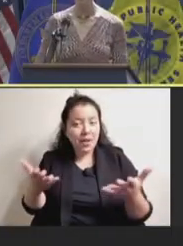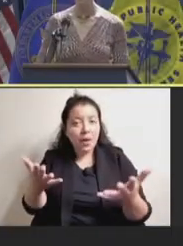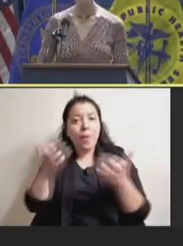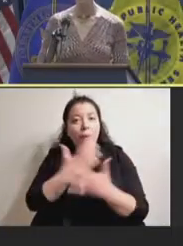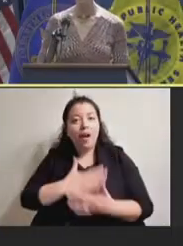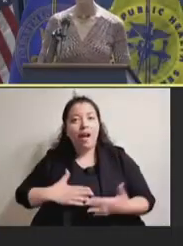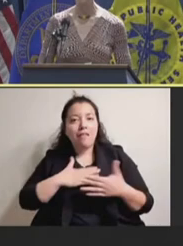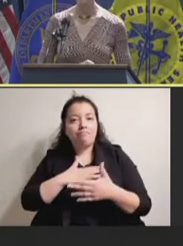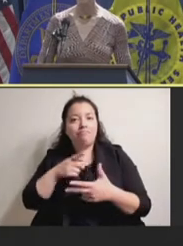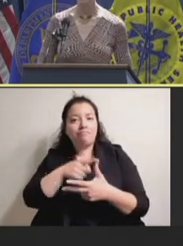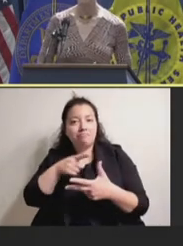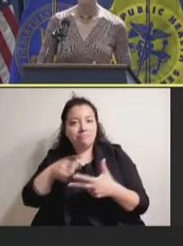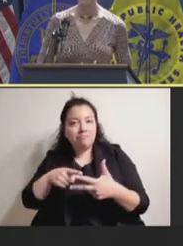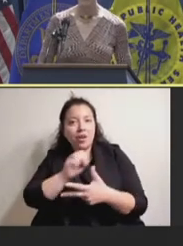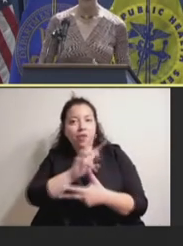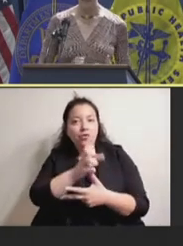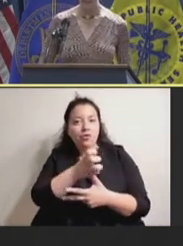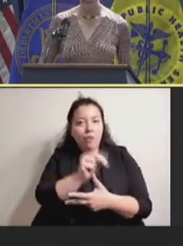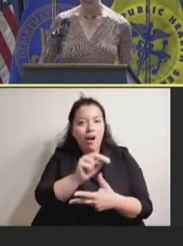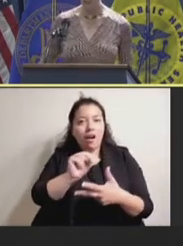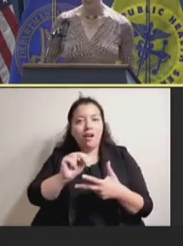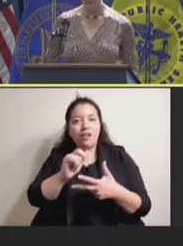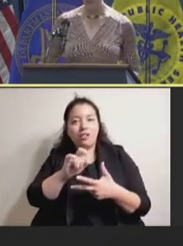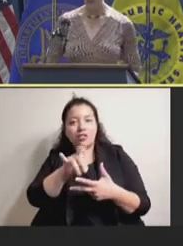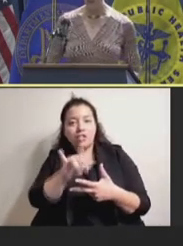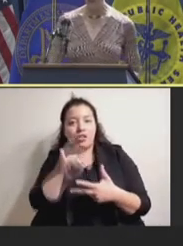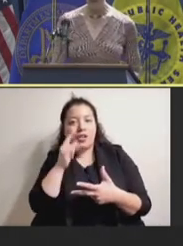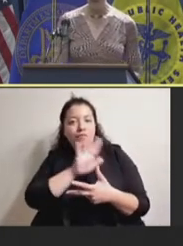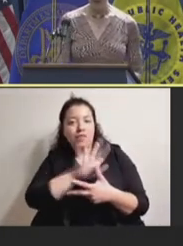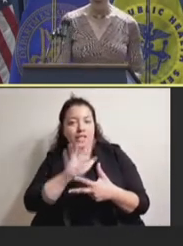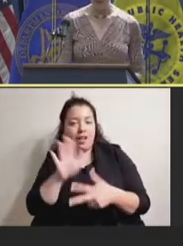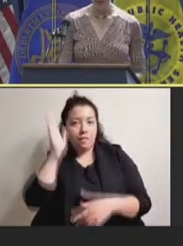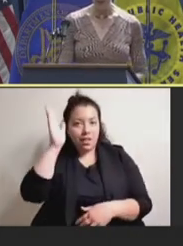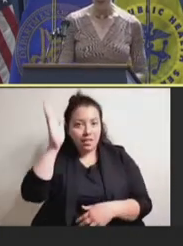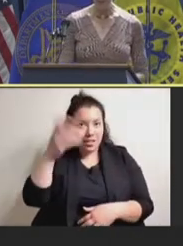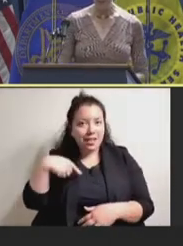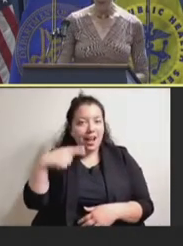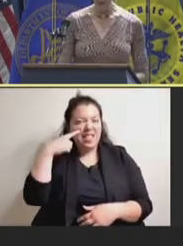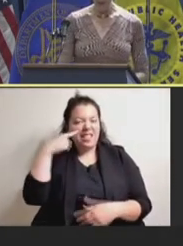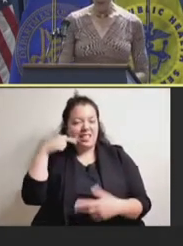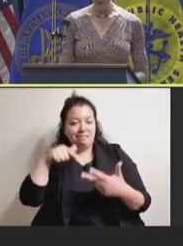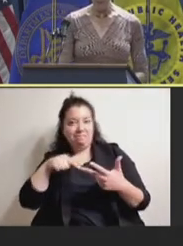Swan and Nagarney for their great presentations, and I think this builds well on that.